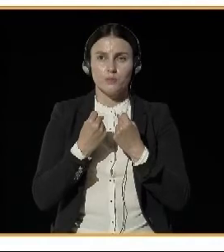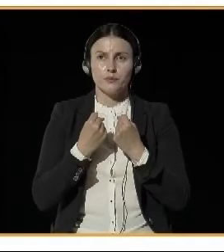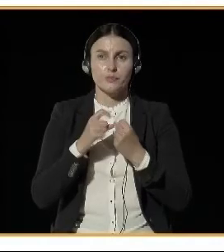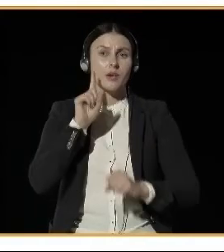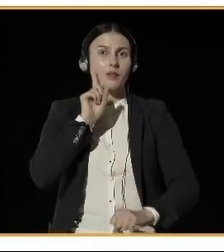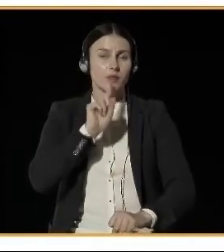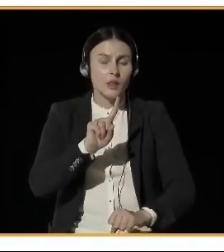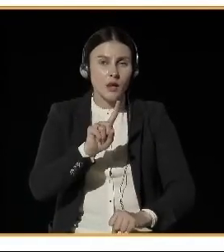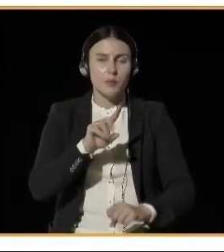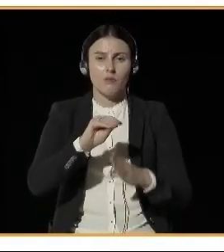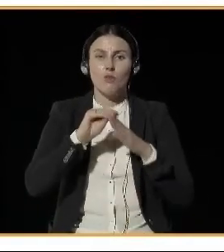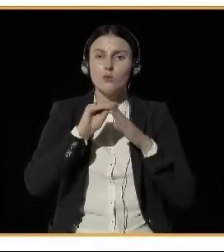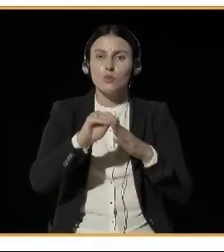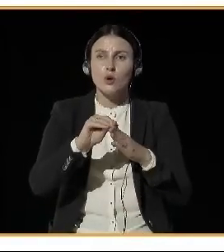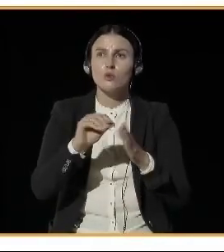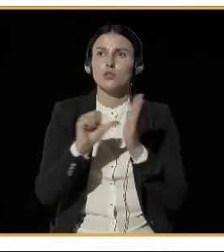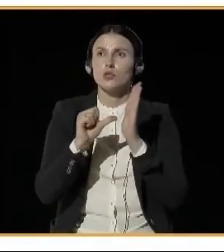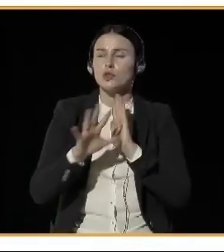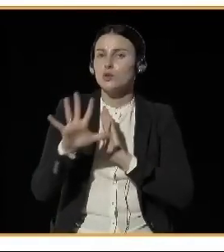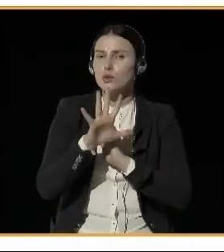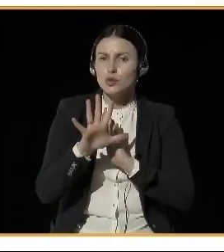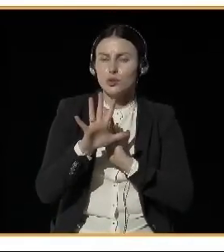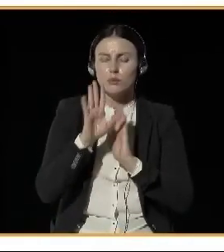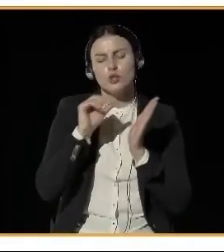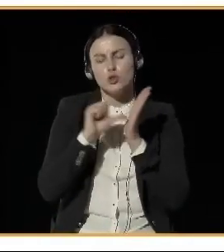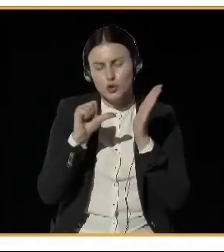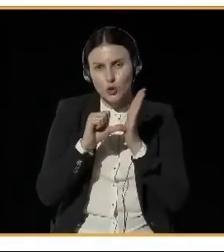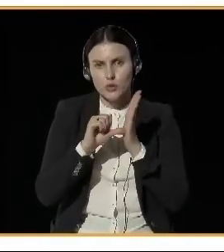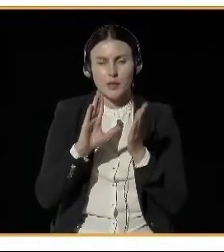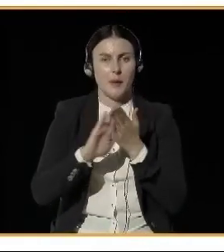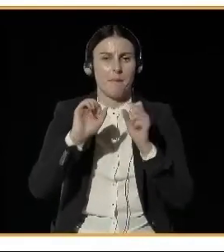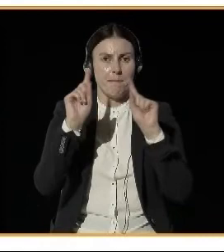some protest from part of the public.